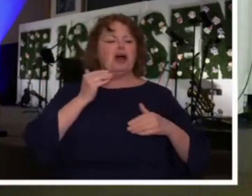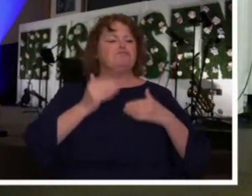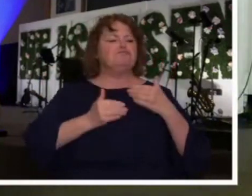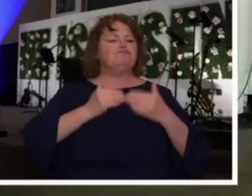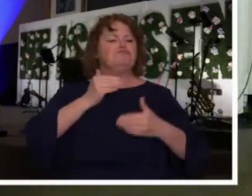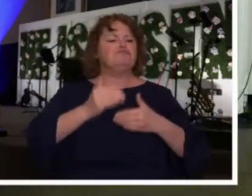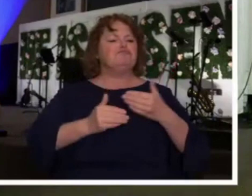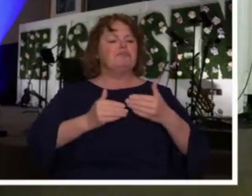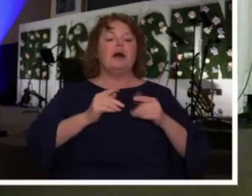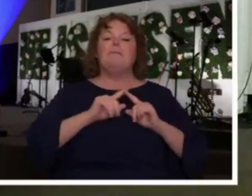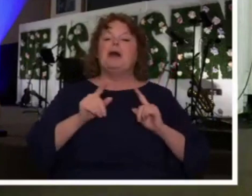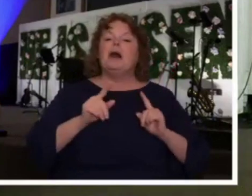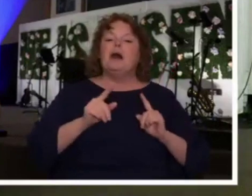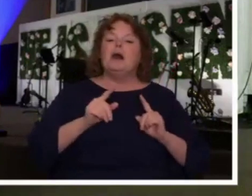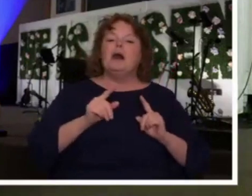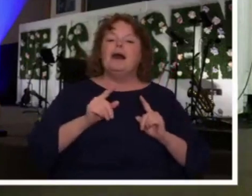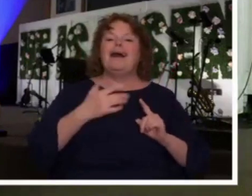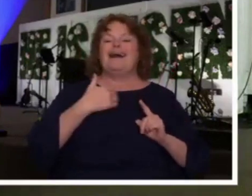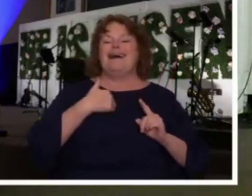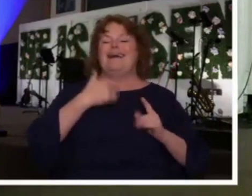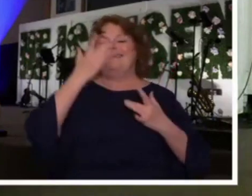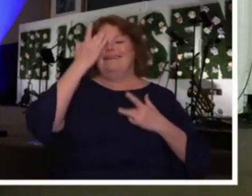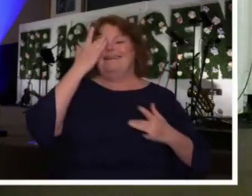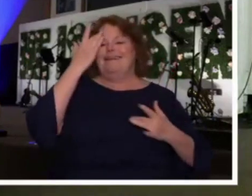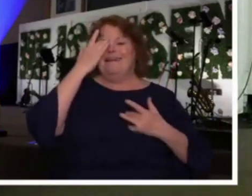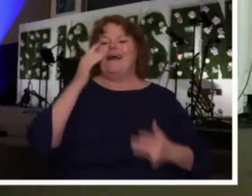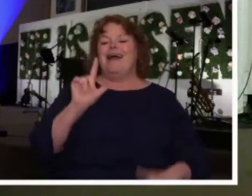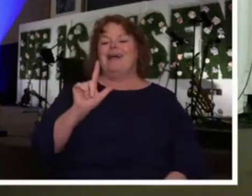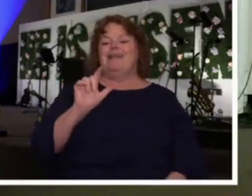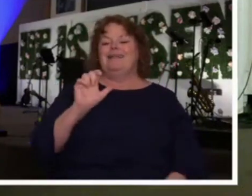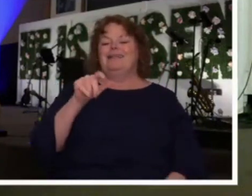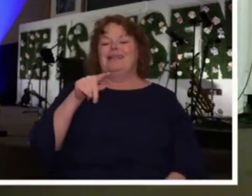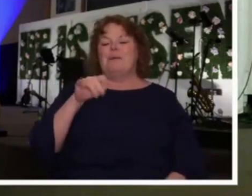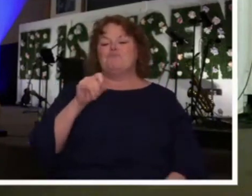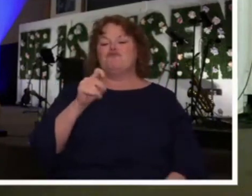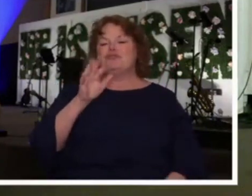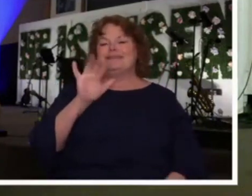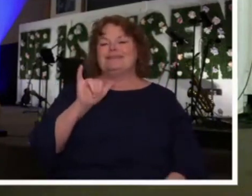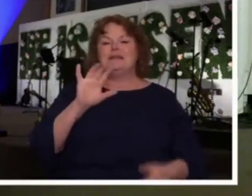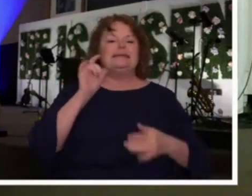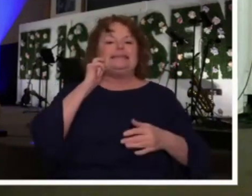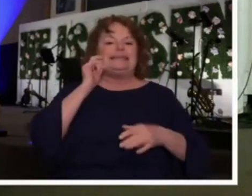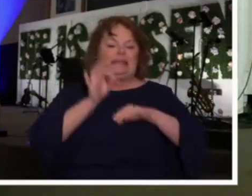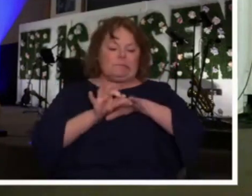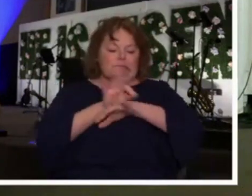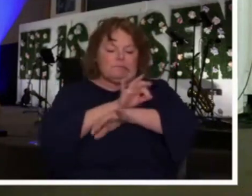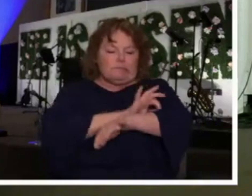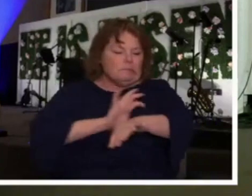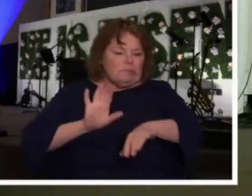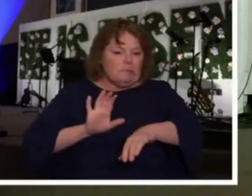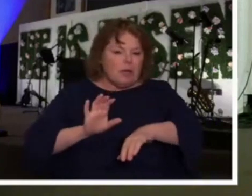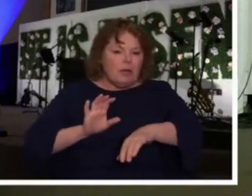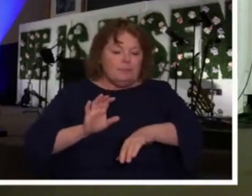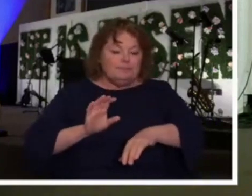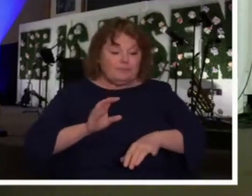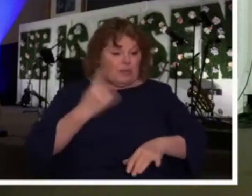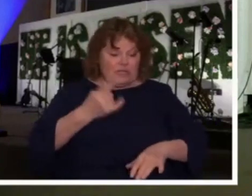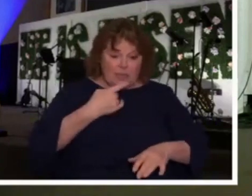Scripture said he had leprosy. As a result of that, nothing in his land could cure him. He was told that he needed to go see